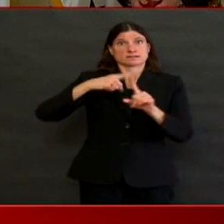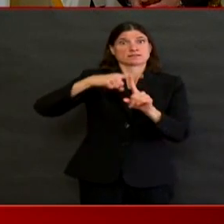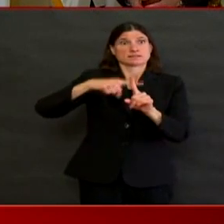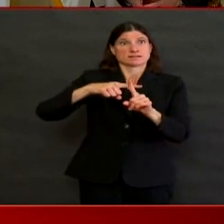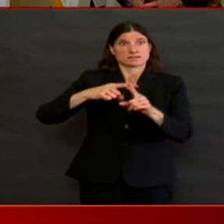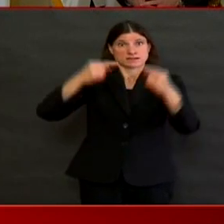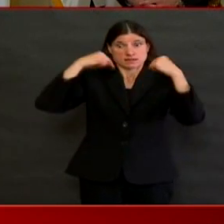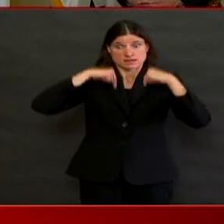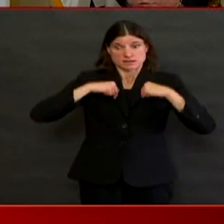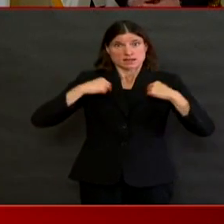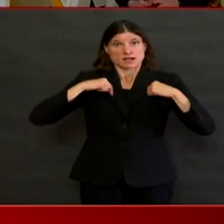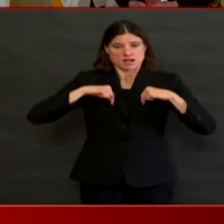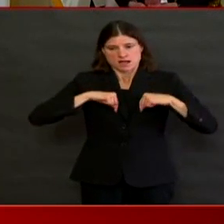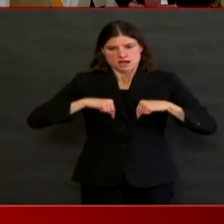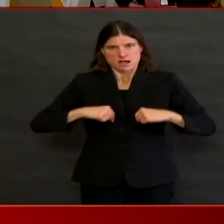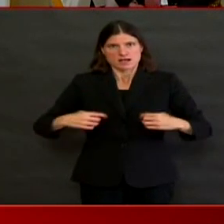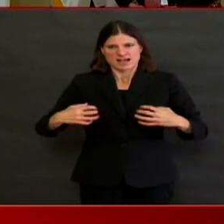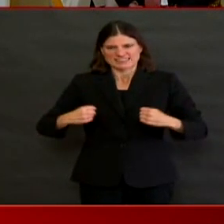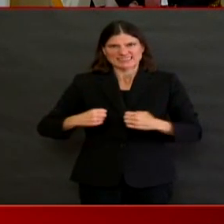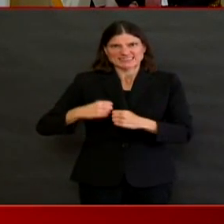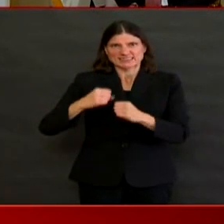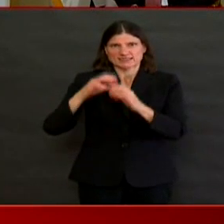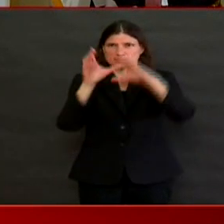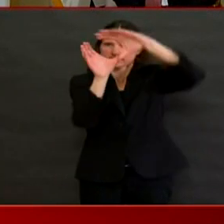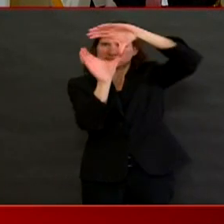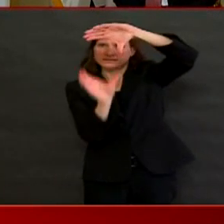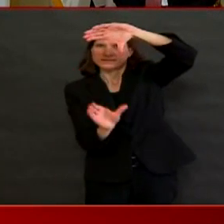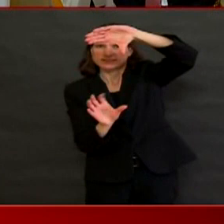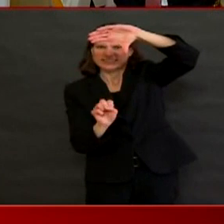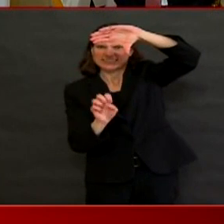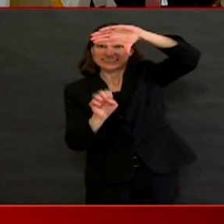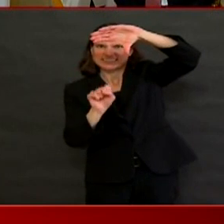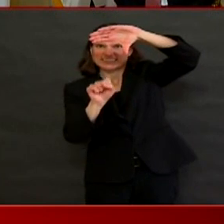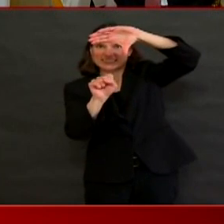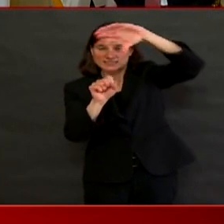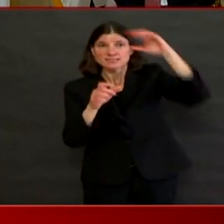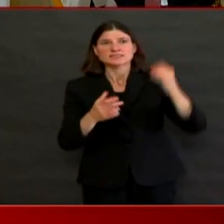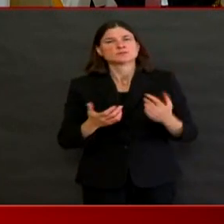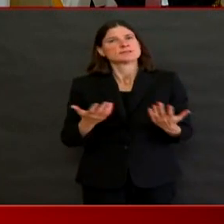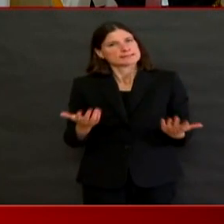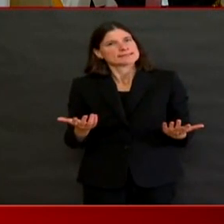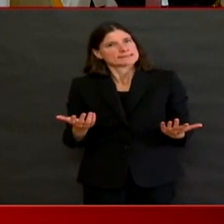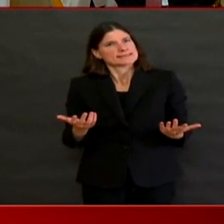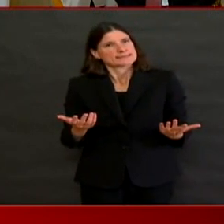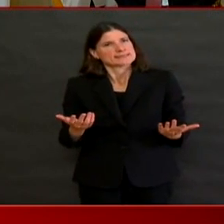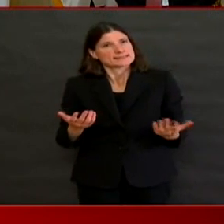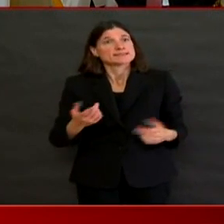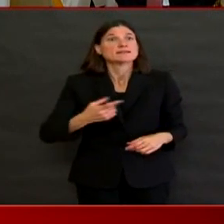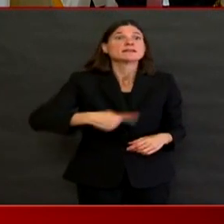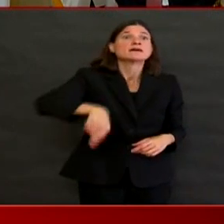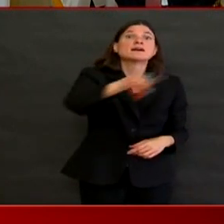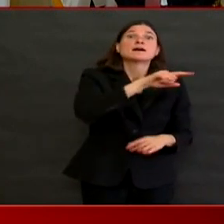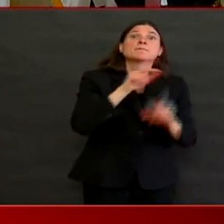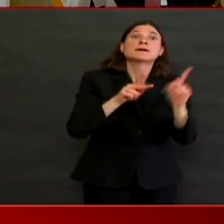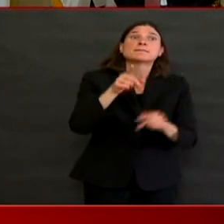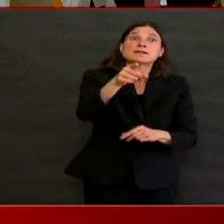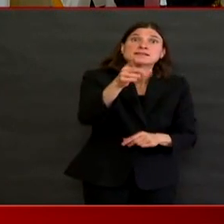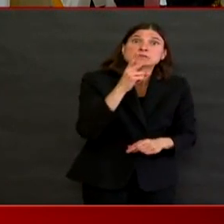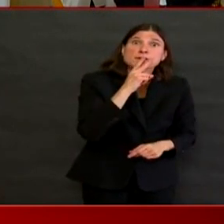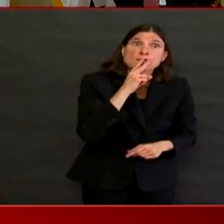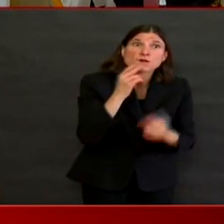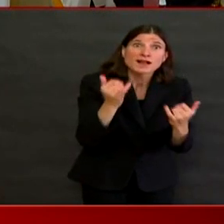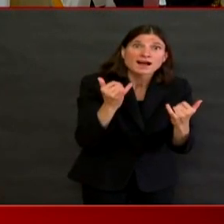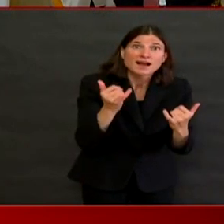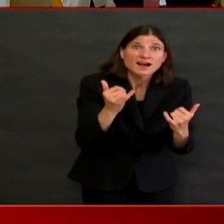helpful also for people who are currently smoking to know that there is benefit in quitting smoking. And you can still go to 1